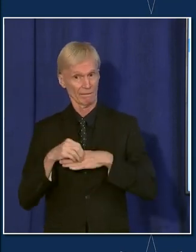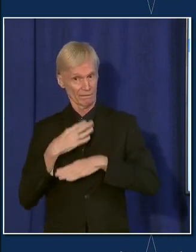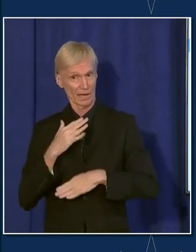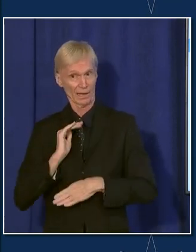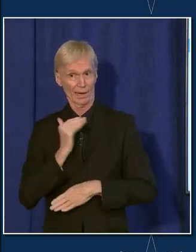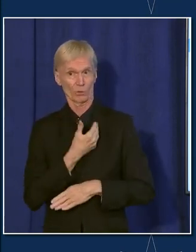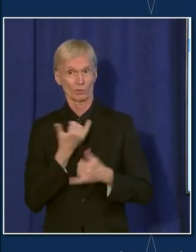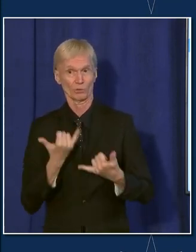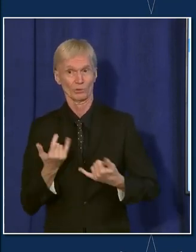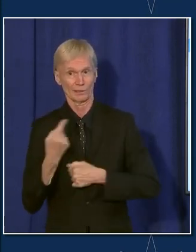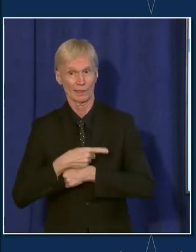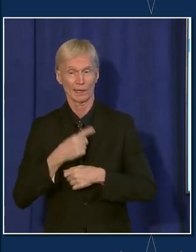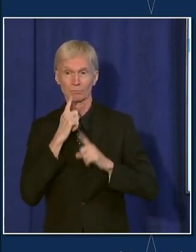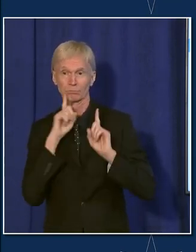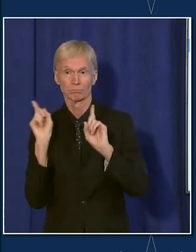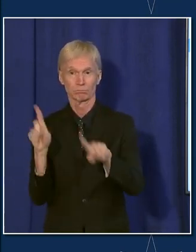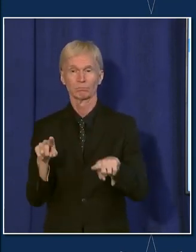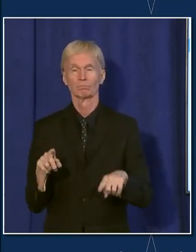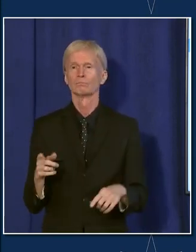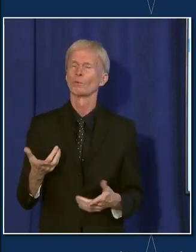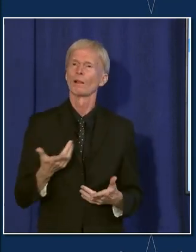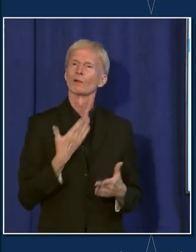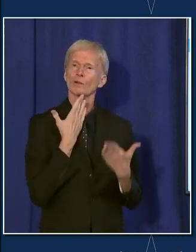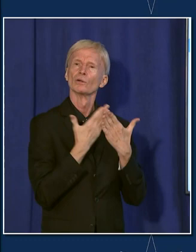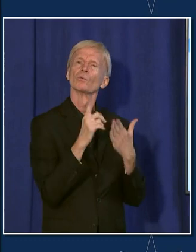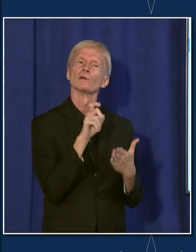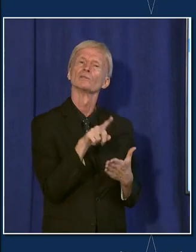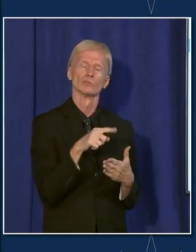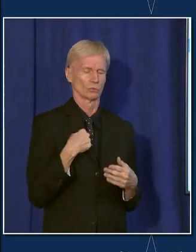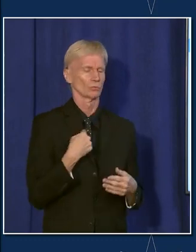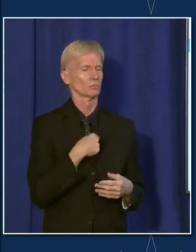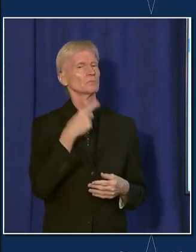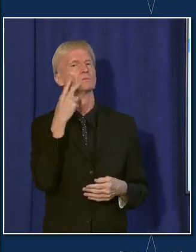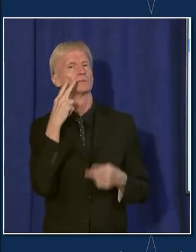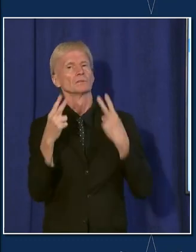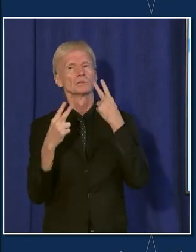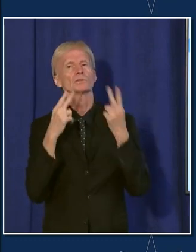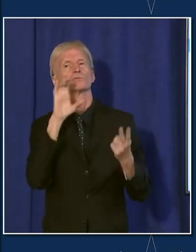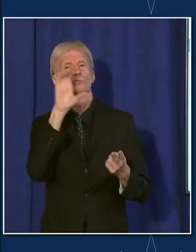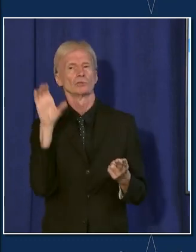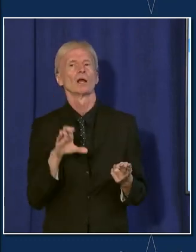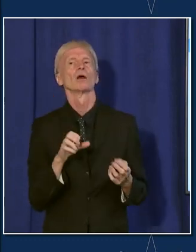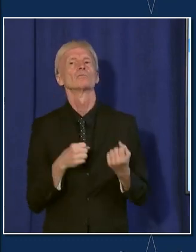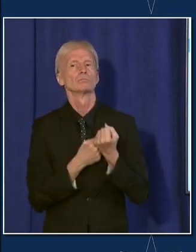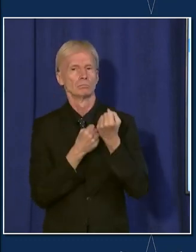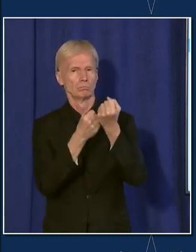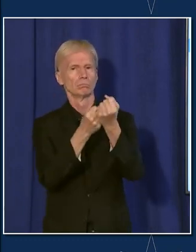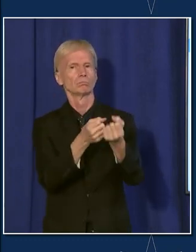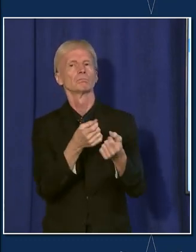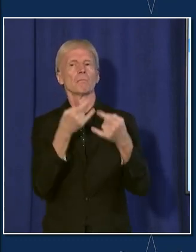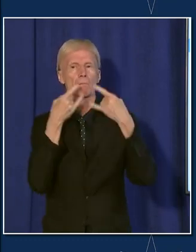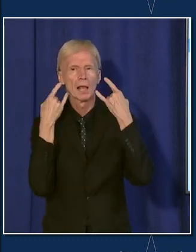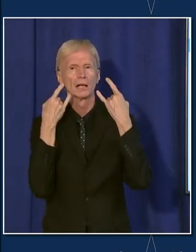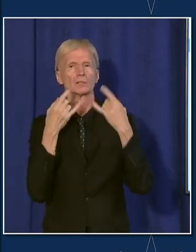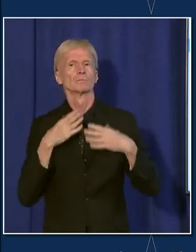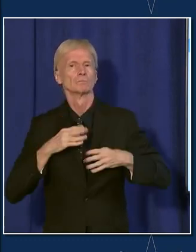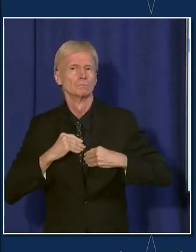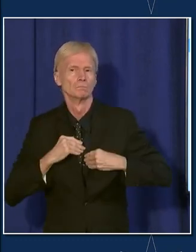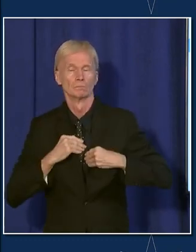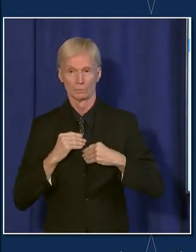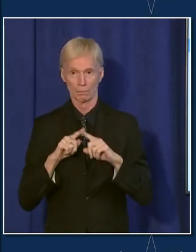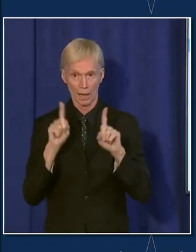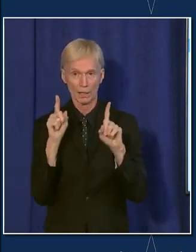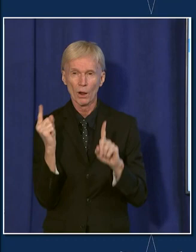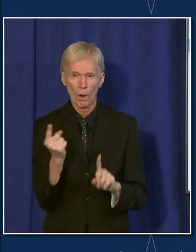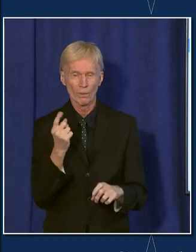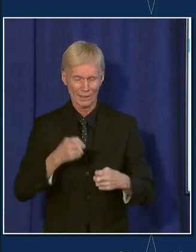certainly Chicago generally has been quite good about masking and we saw many people really put those back on. It's always